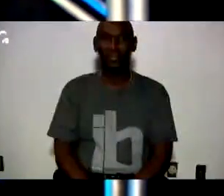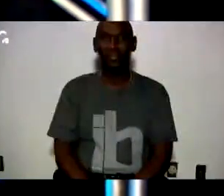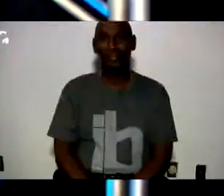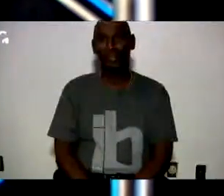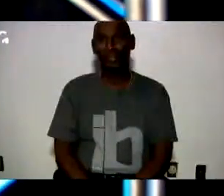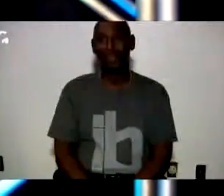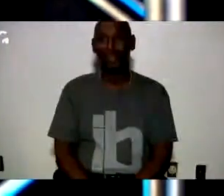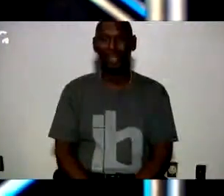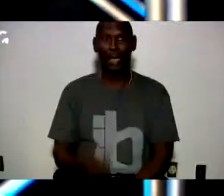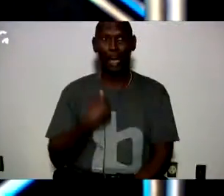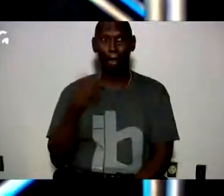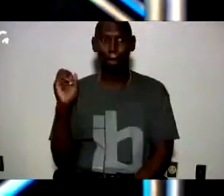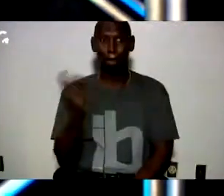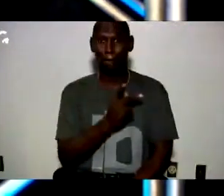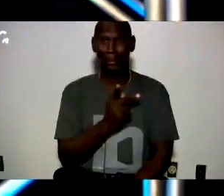I'm back.